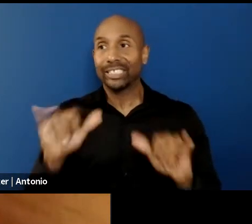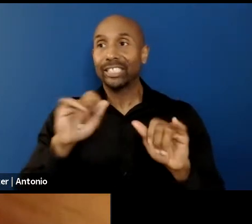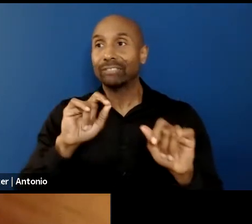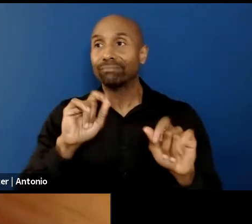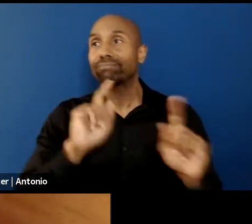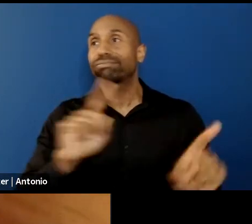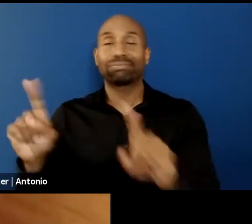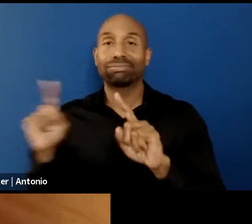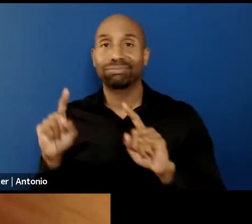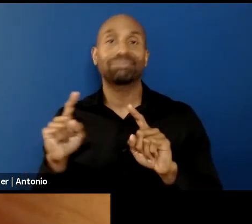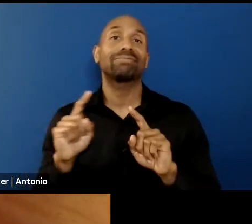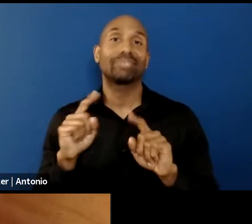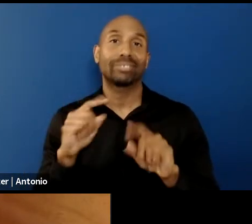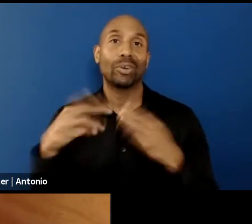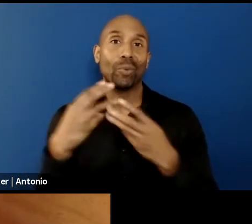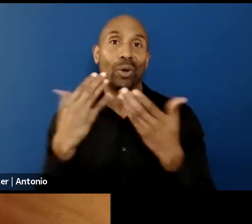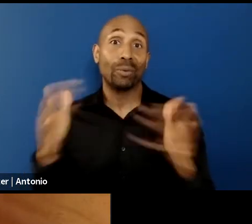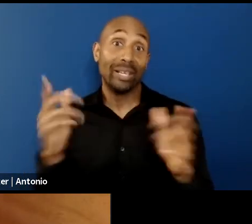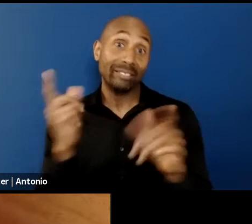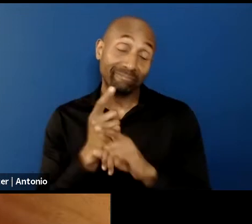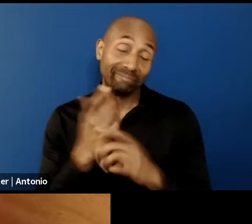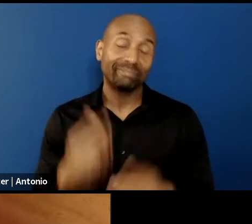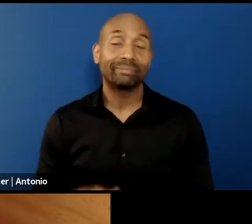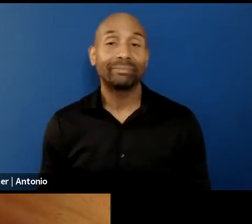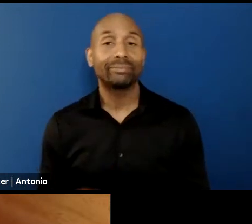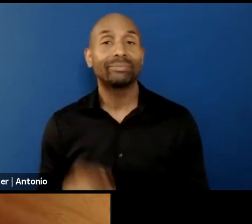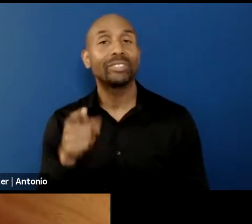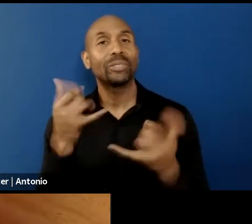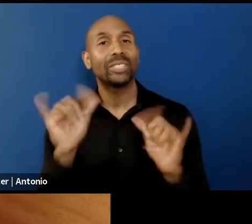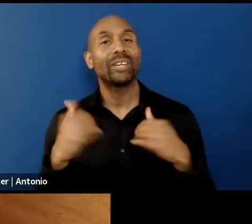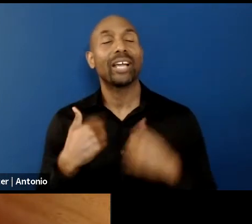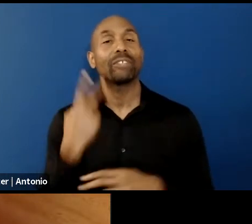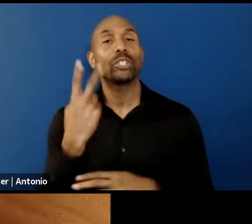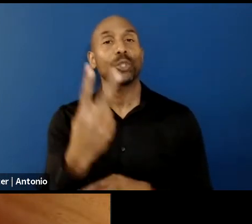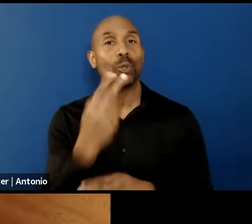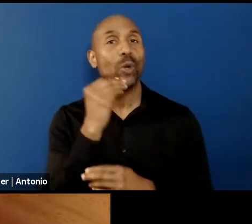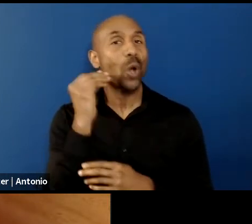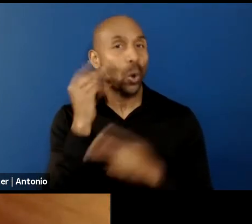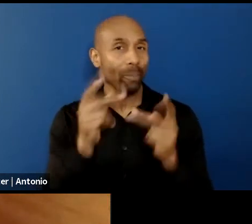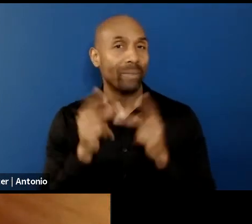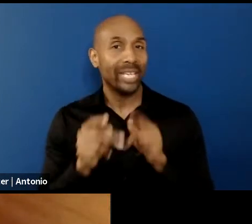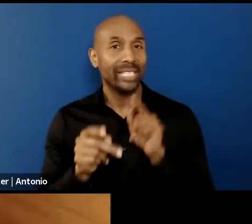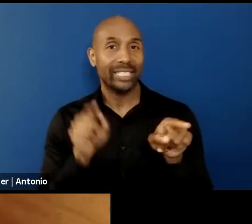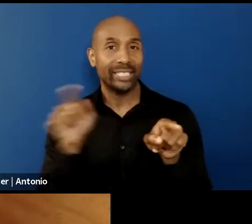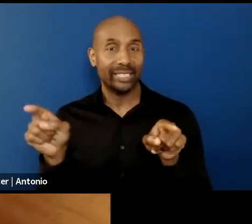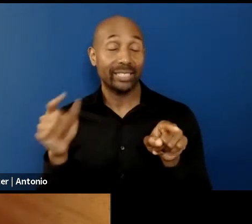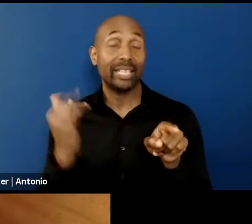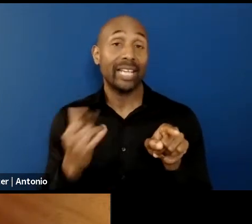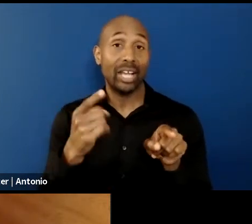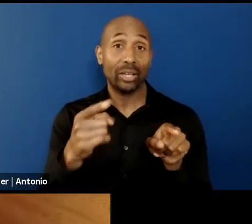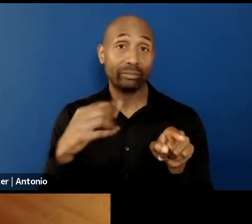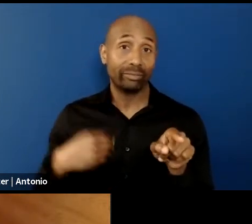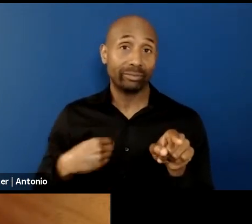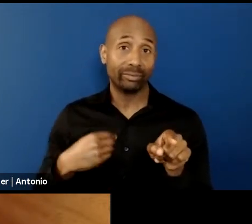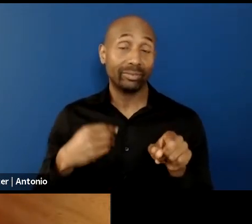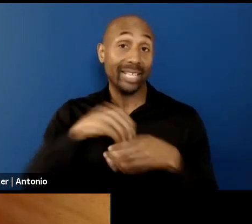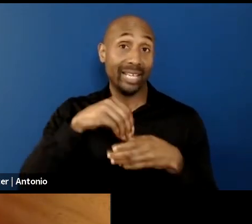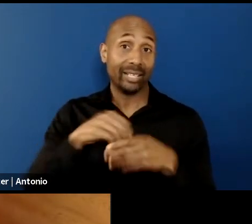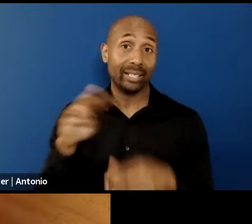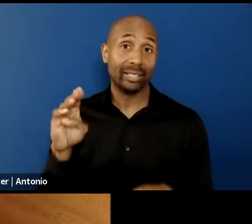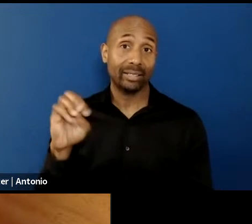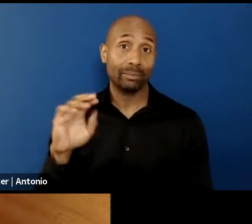places of residence. You are right now in Berlin and